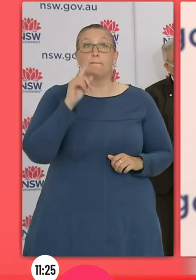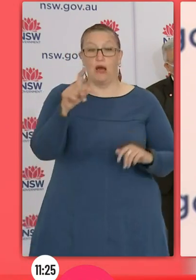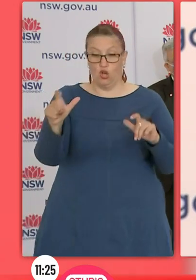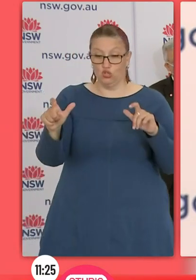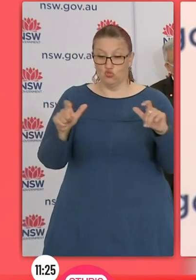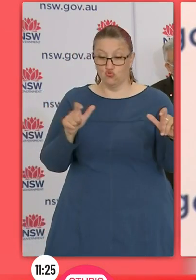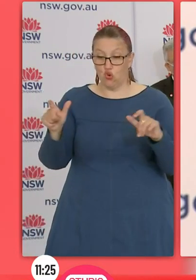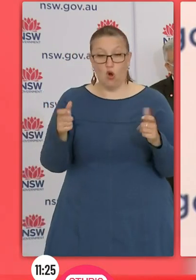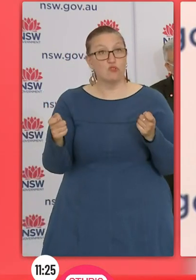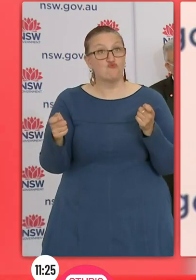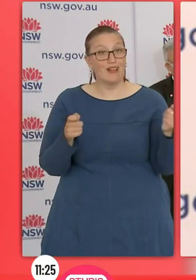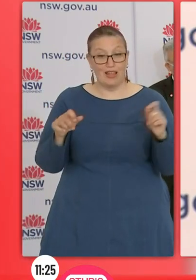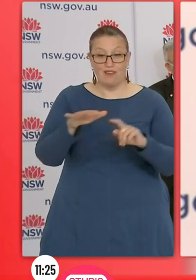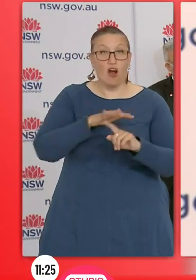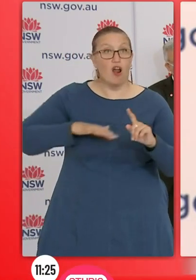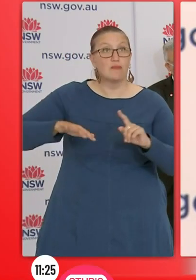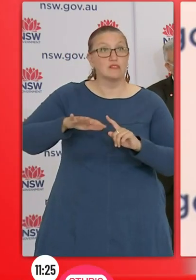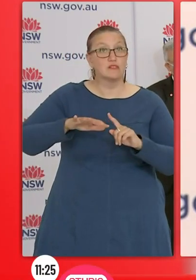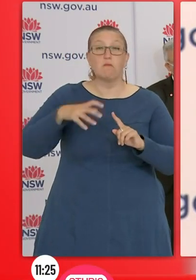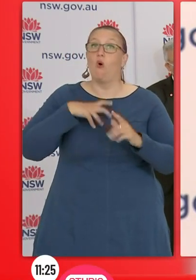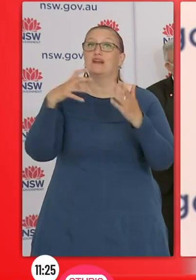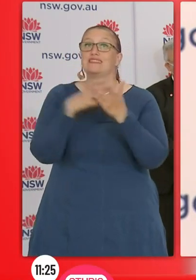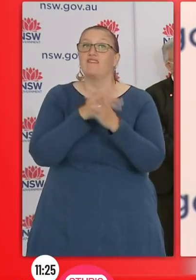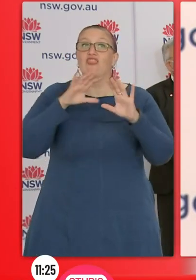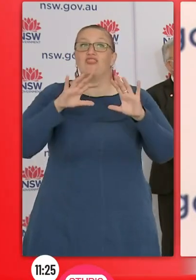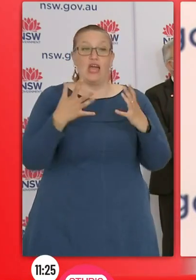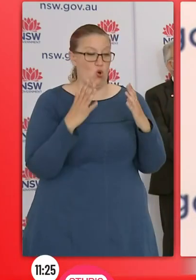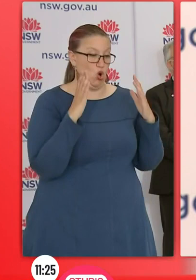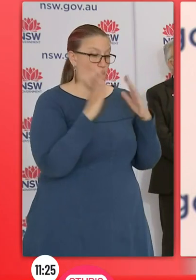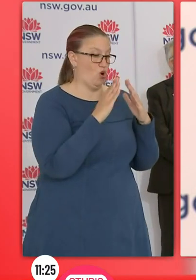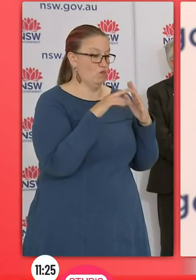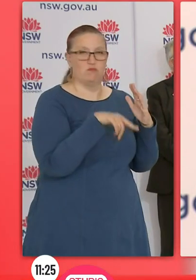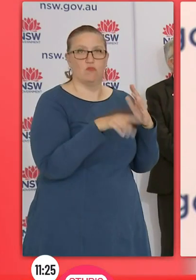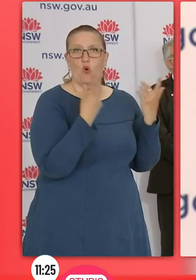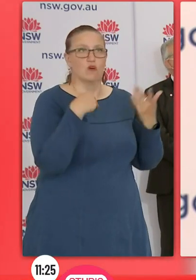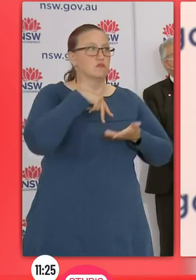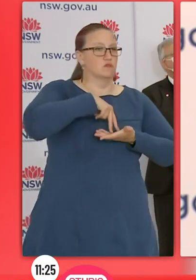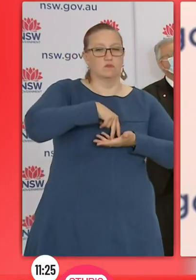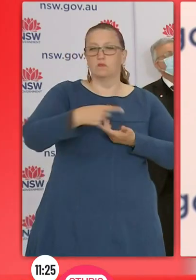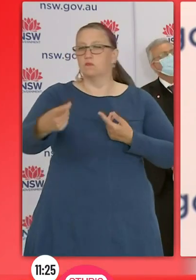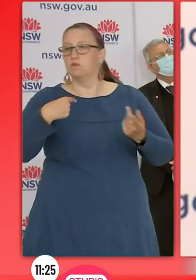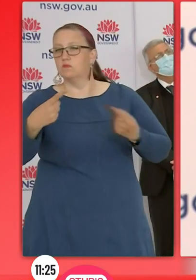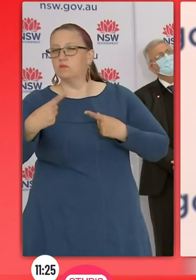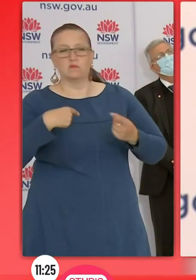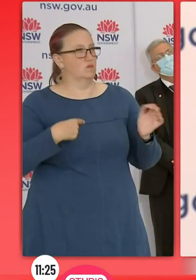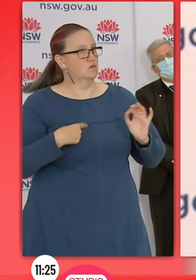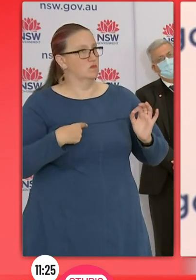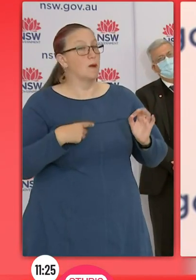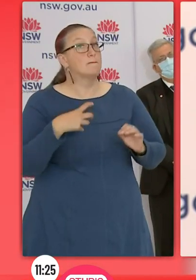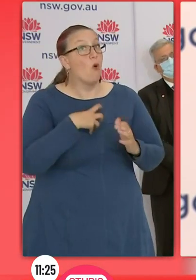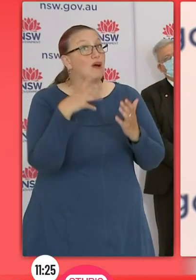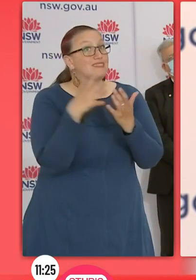safer than uncontrolled environments like homes. So it would be far safer, for example, for a family to have a meal